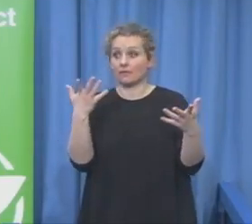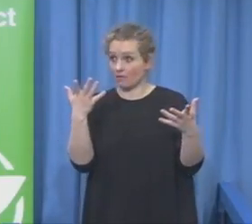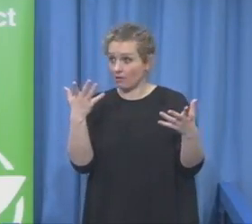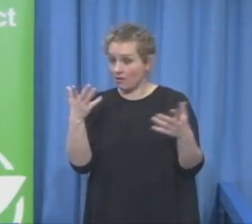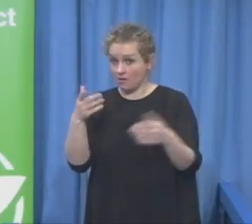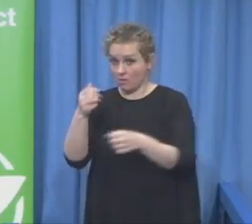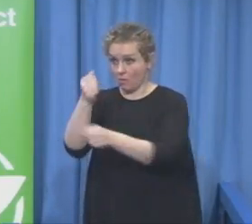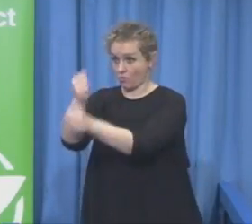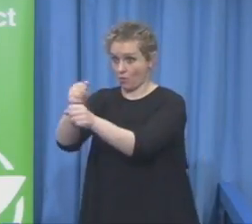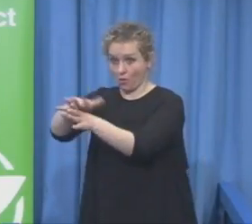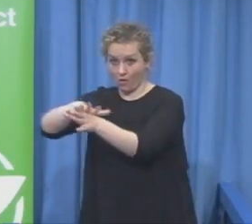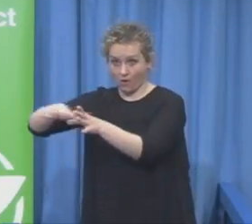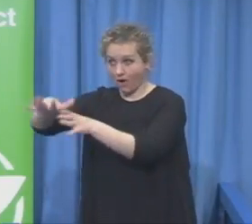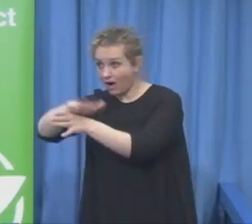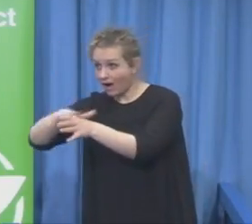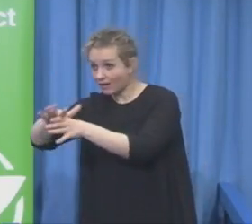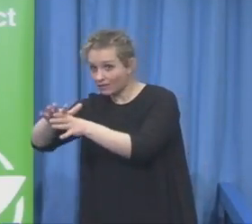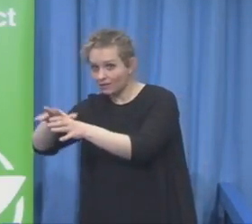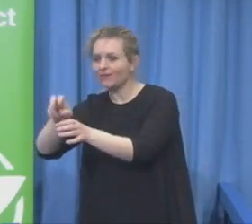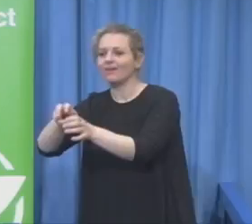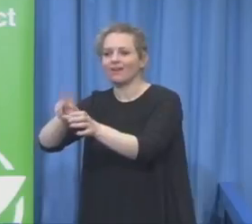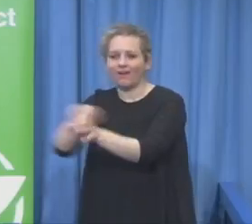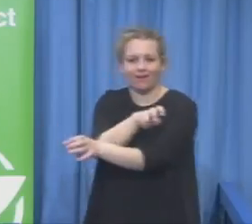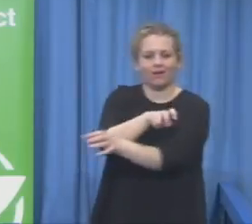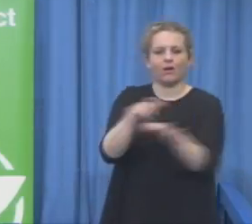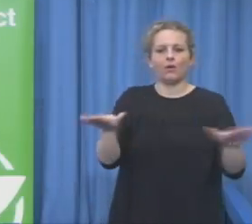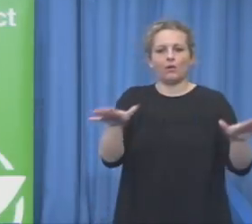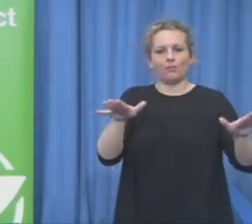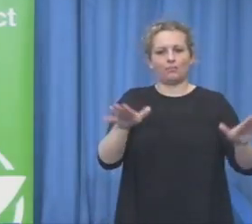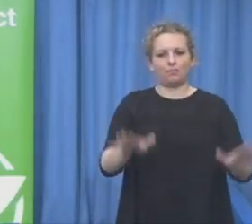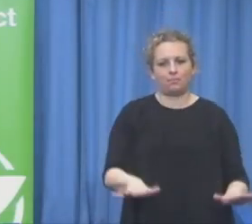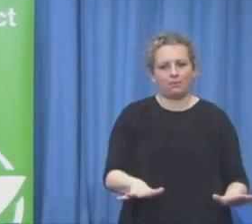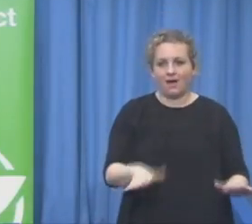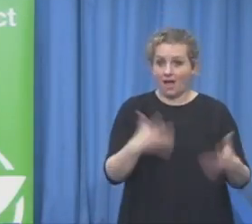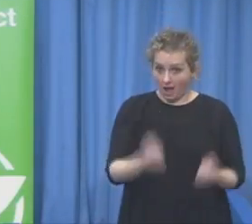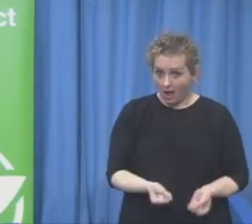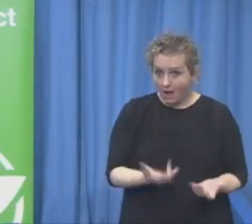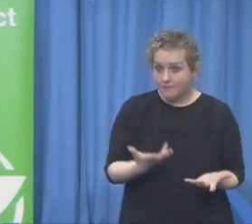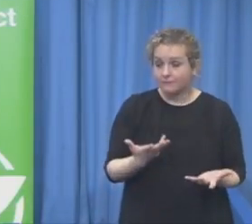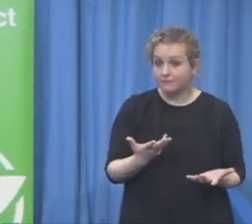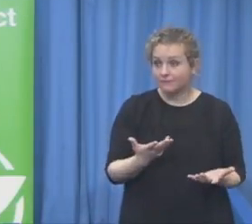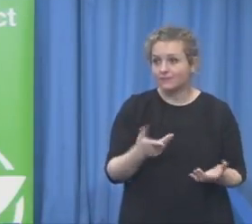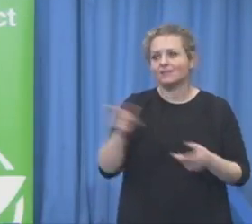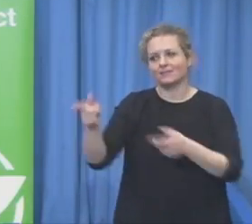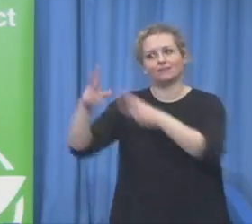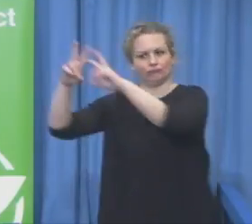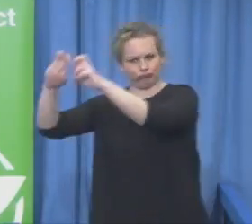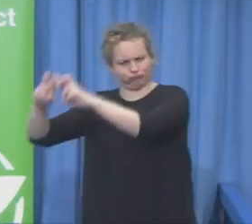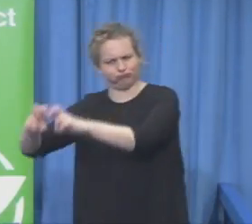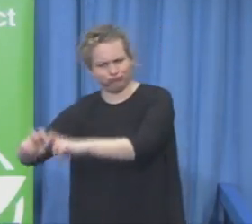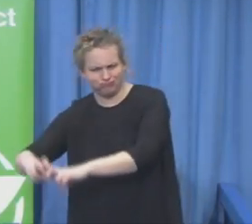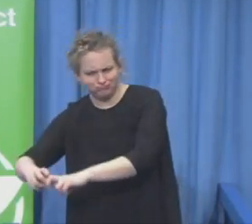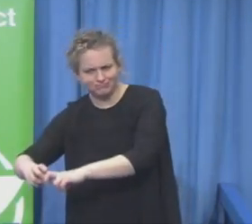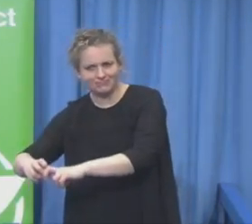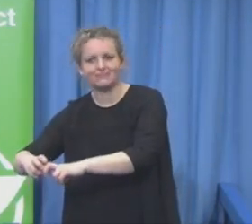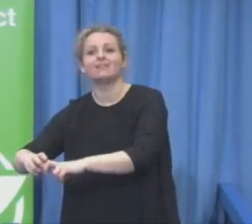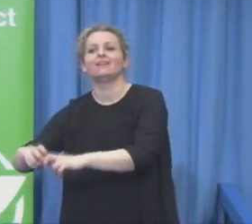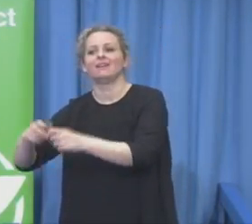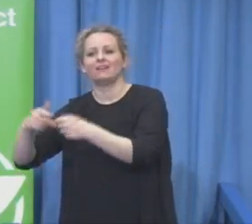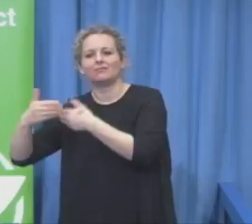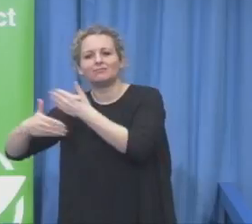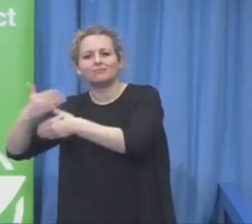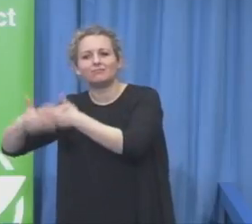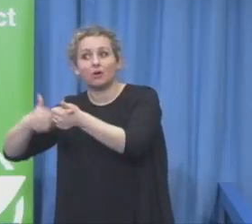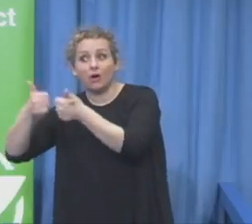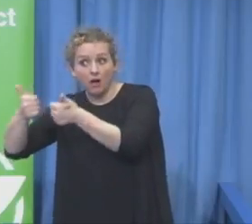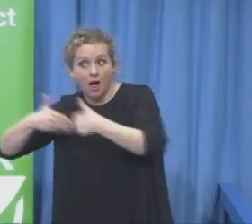or will we invest more in our mental health support for these persons after they have no job satisfaction and very